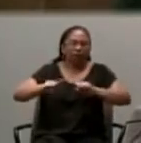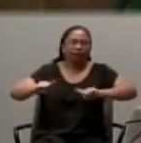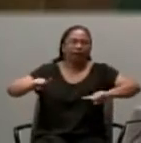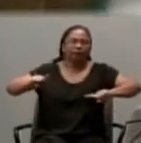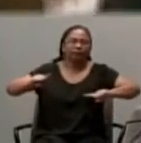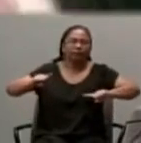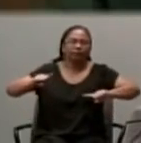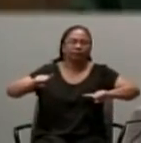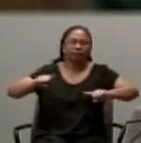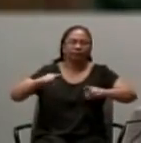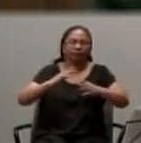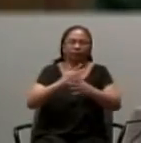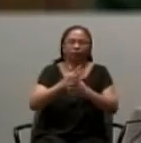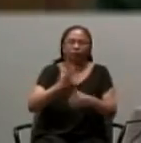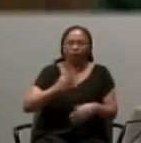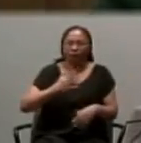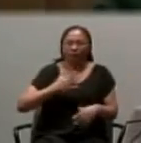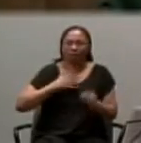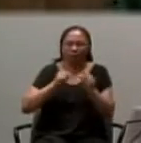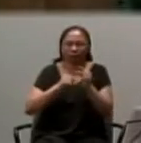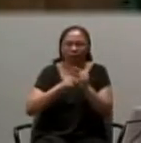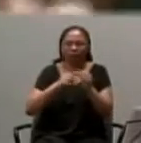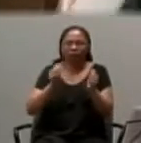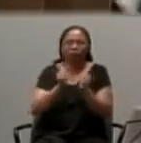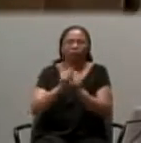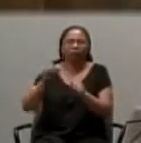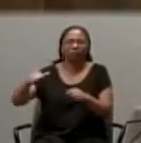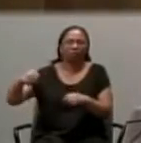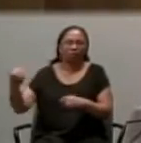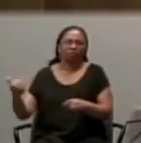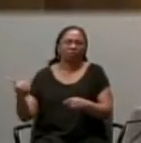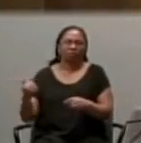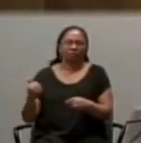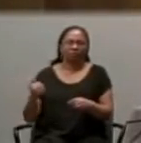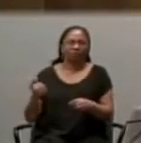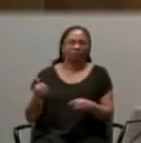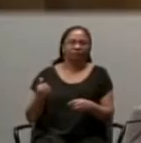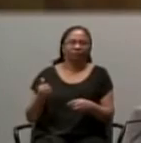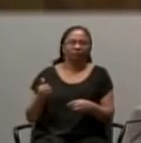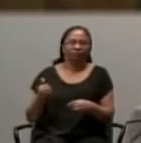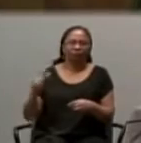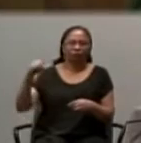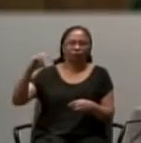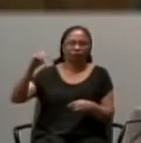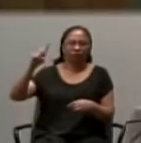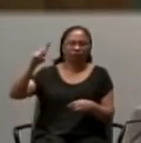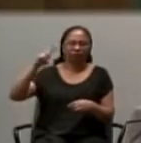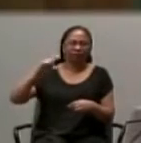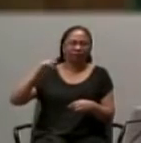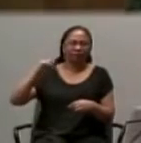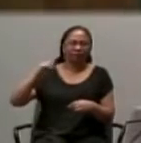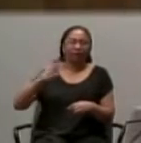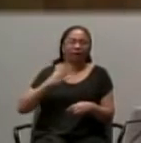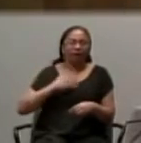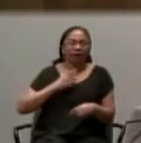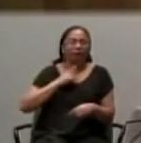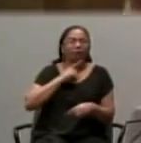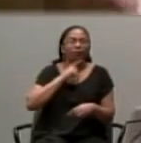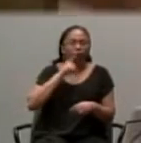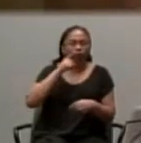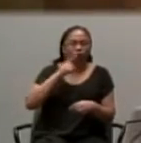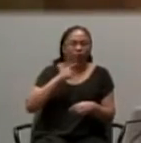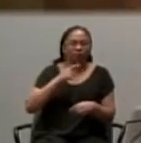with the other voices of the world. Because I alone am the truth. I am the way, the truth,